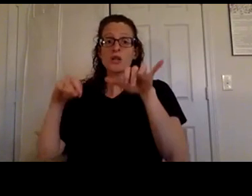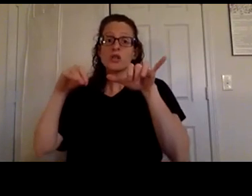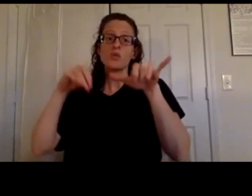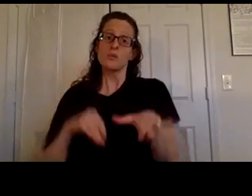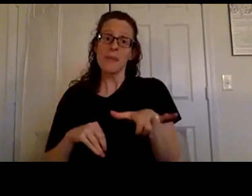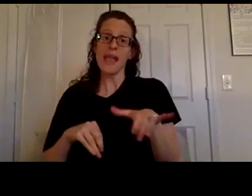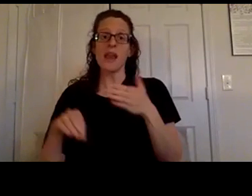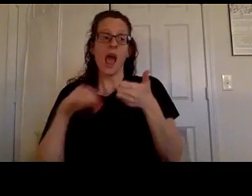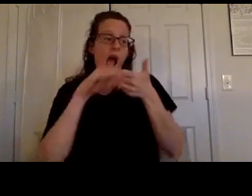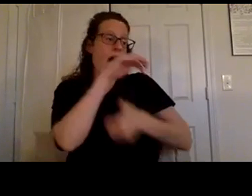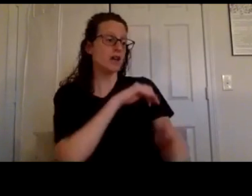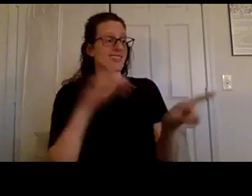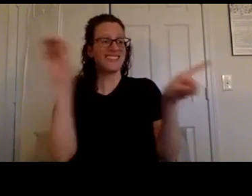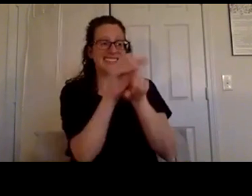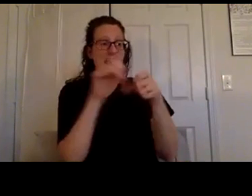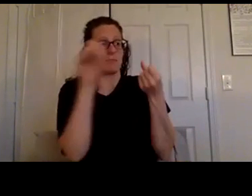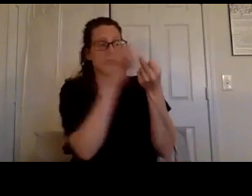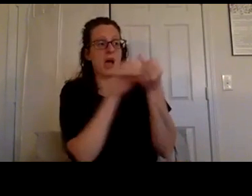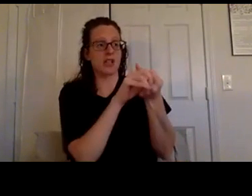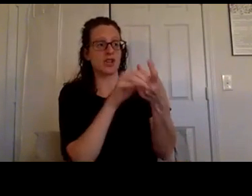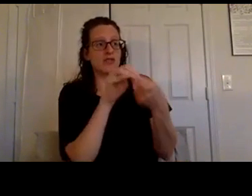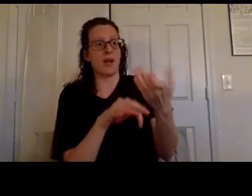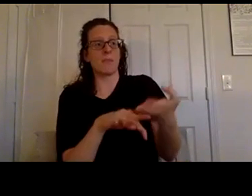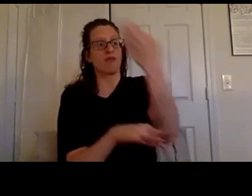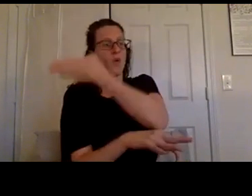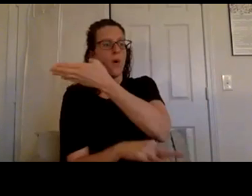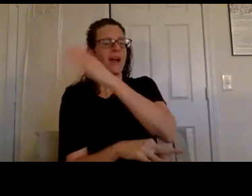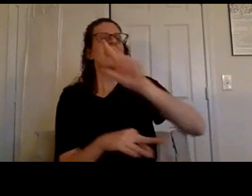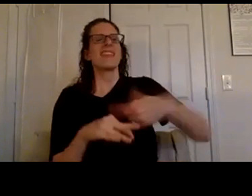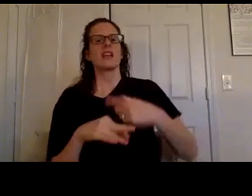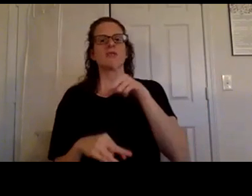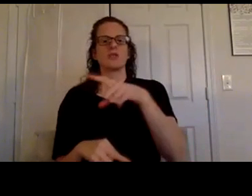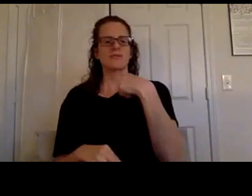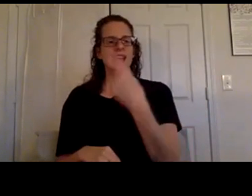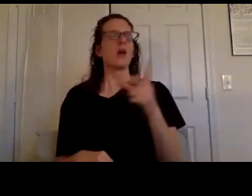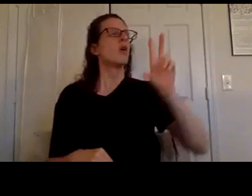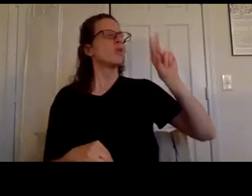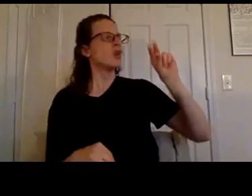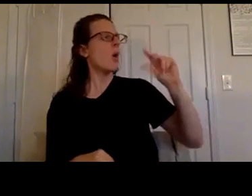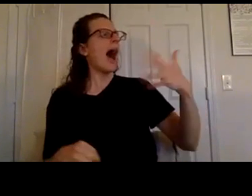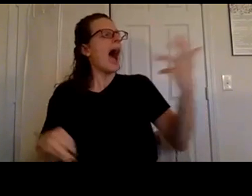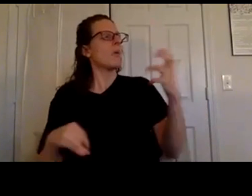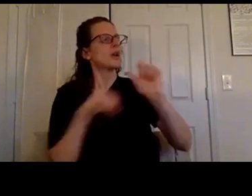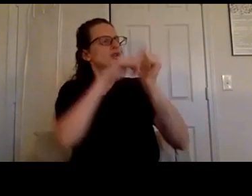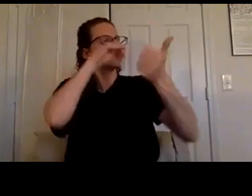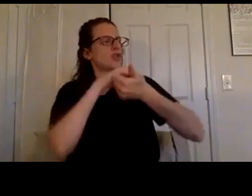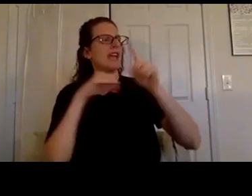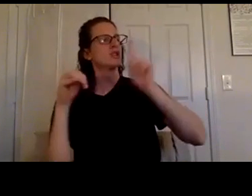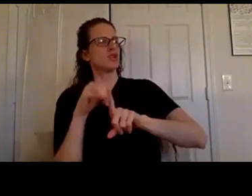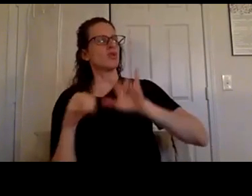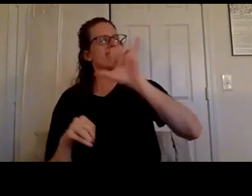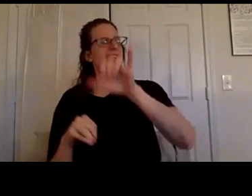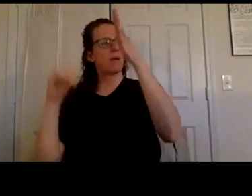and enroll her um and that is when she will tell them that she wants to change to you and give them your number